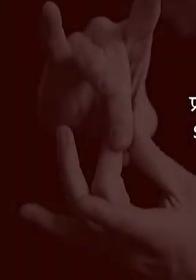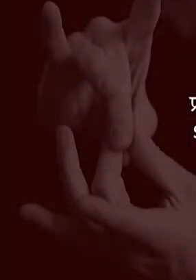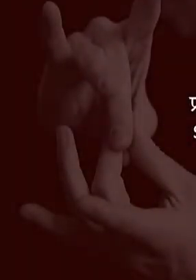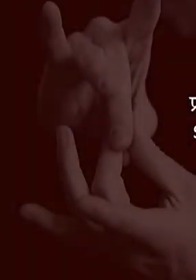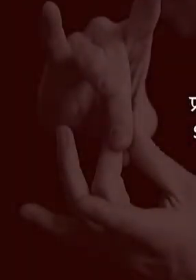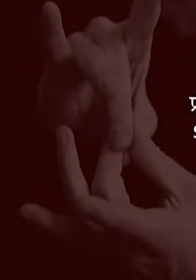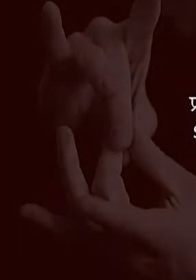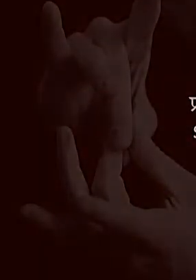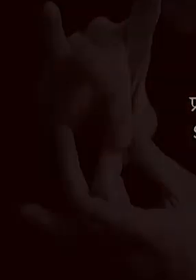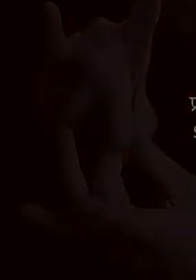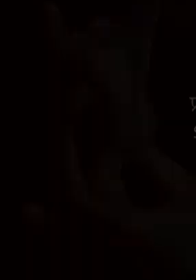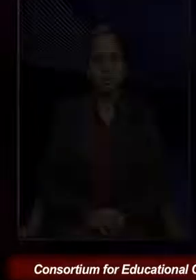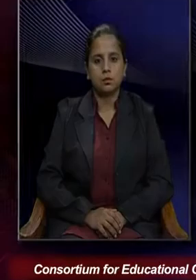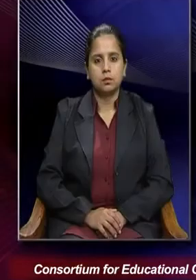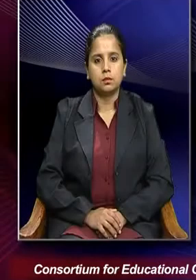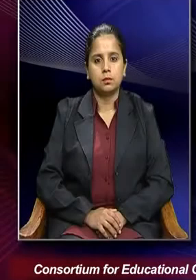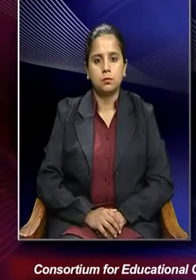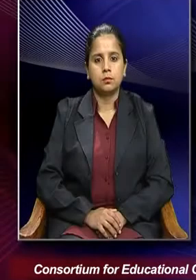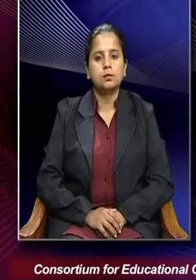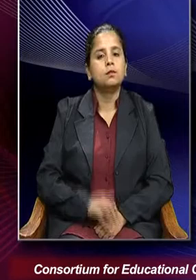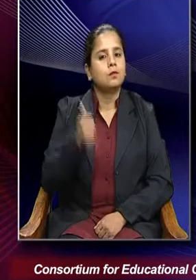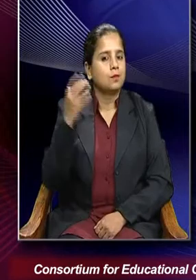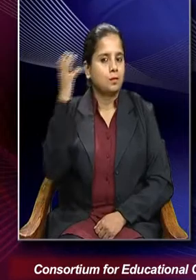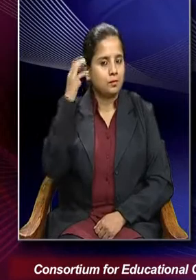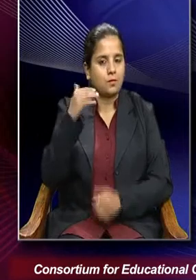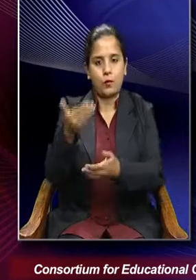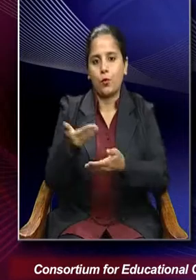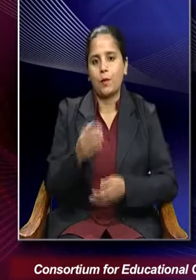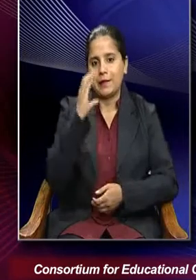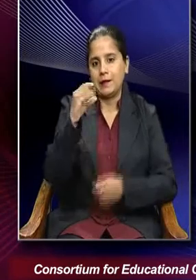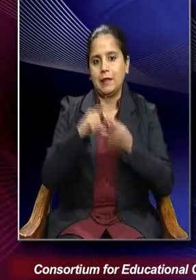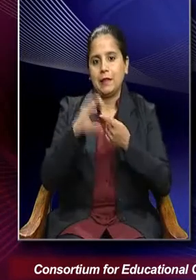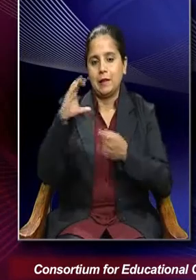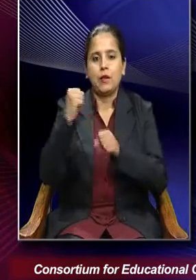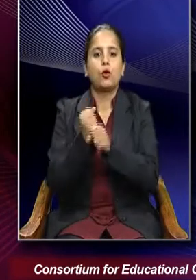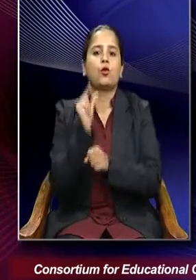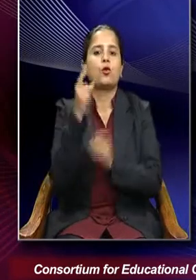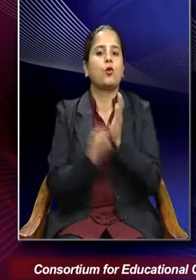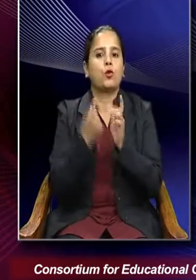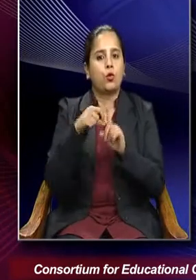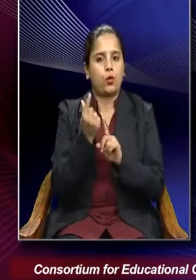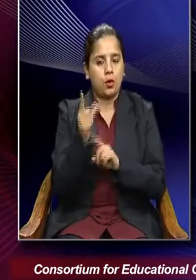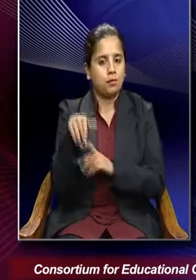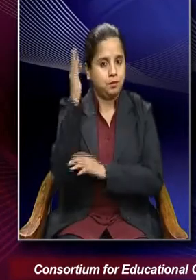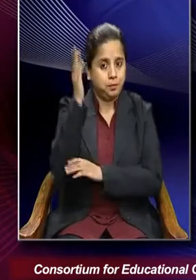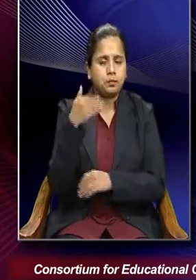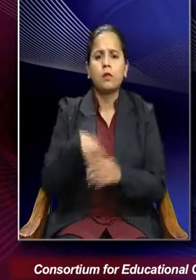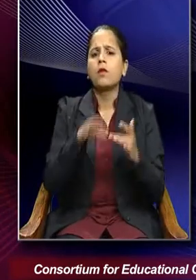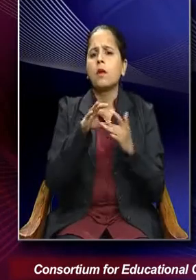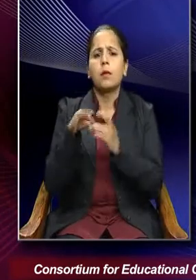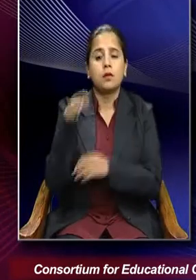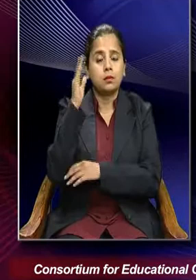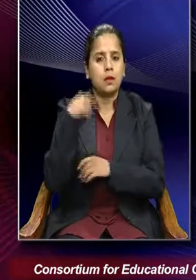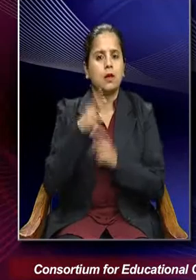Welcome to Good afternoon and welcome to C.C. Gurukul Lecture. In this special lecture on symbolic